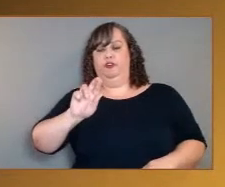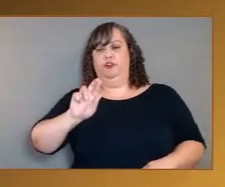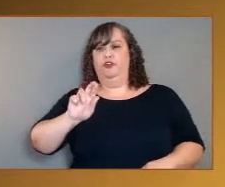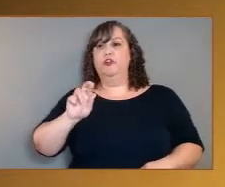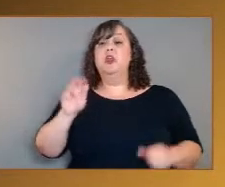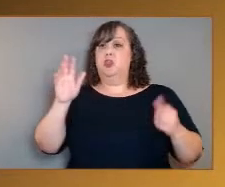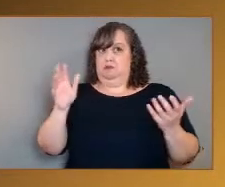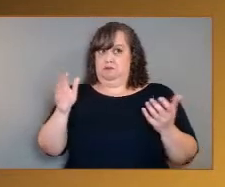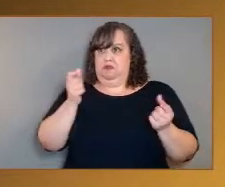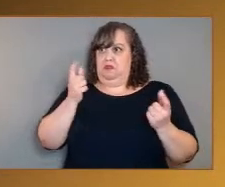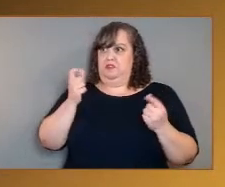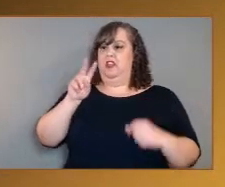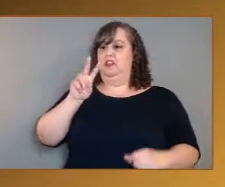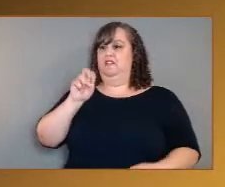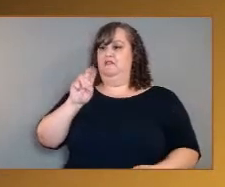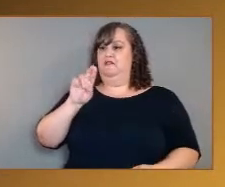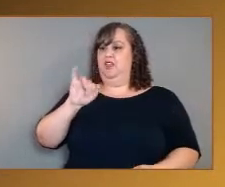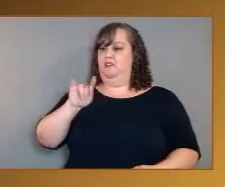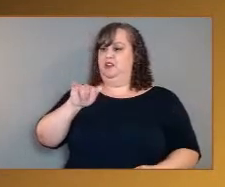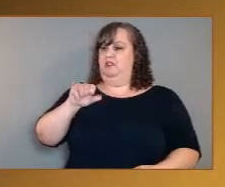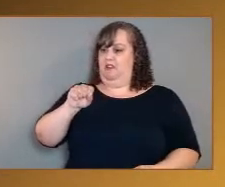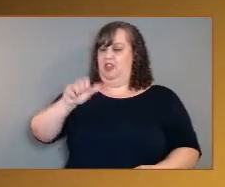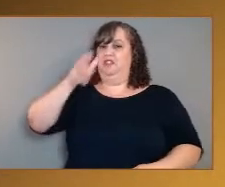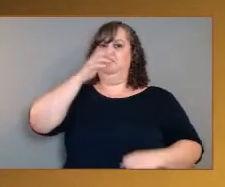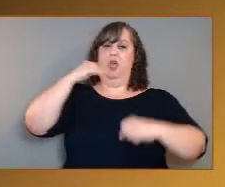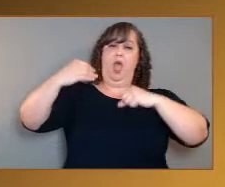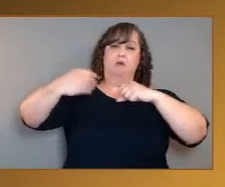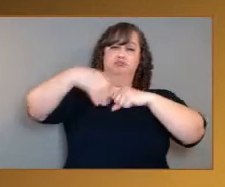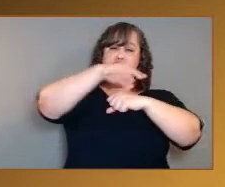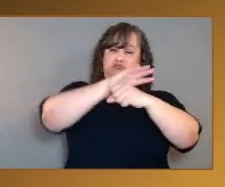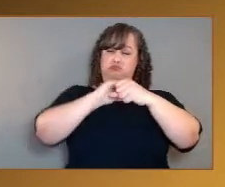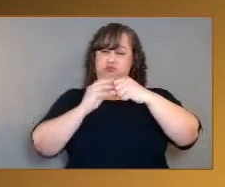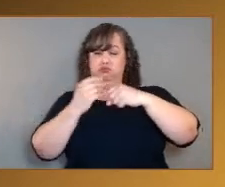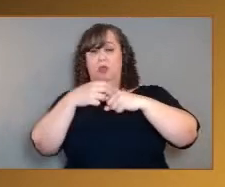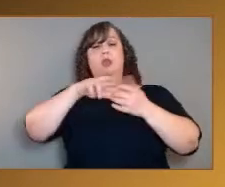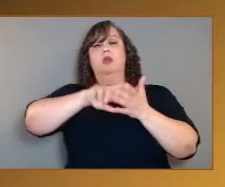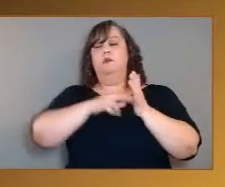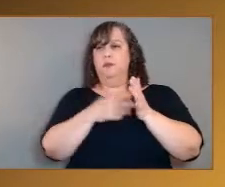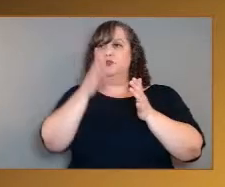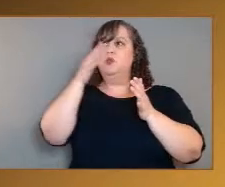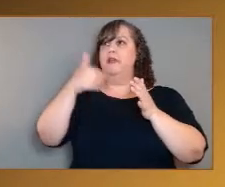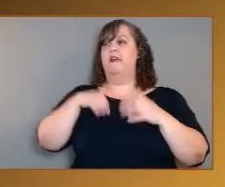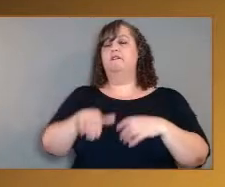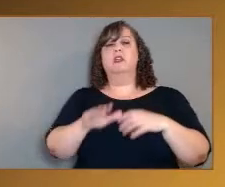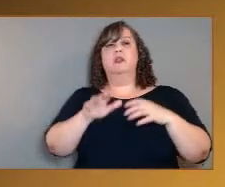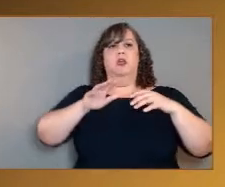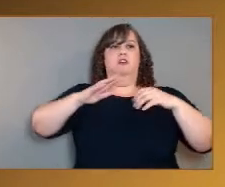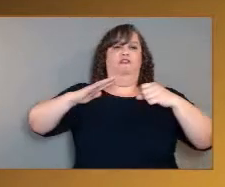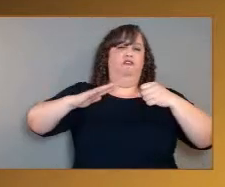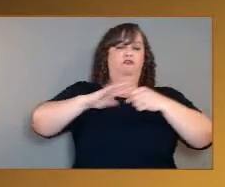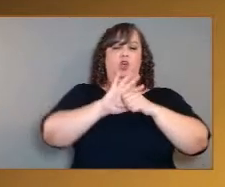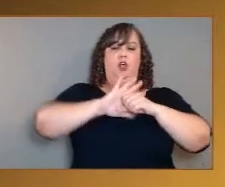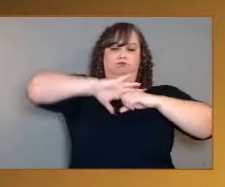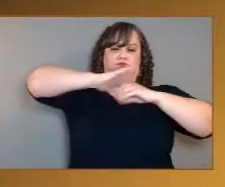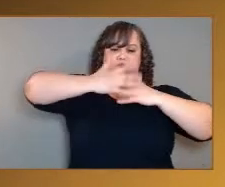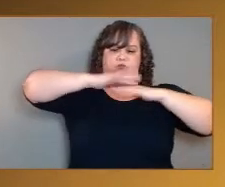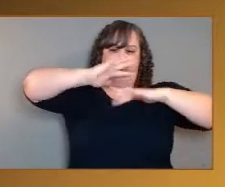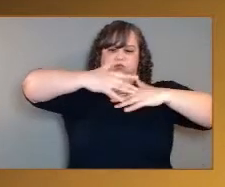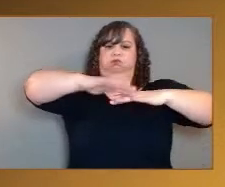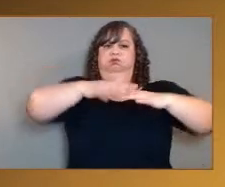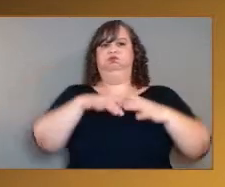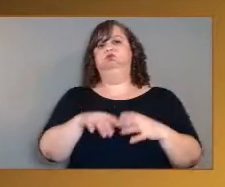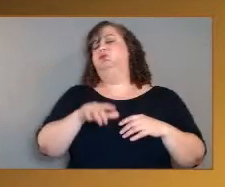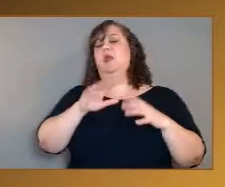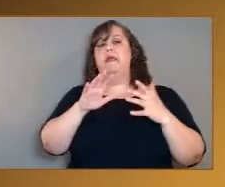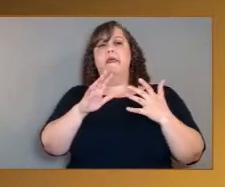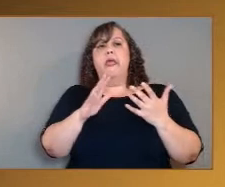to create three-dimensional reconstructions of topography and confirm whether processes like plate tectonics and volcanism